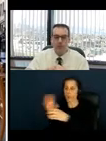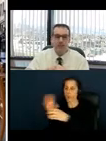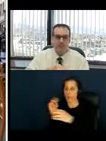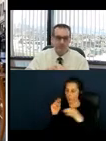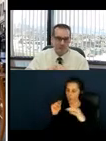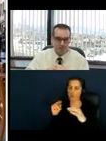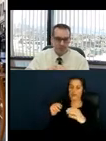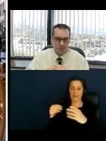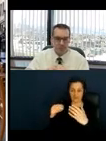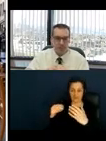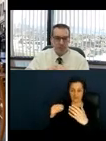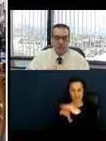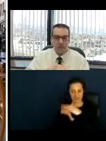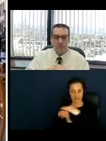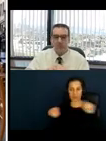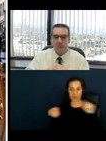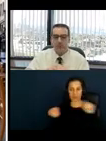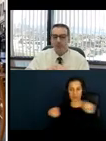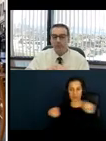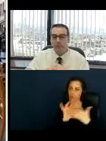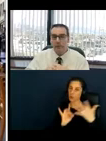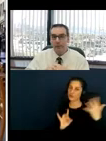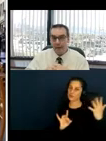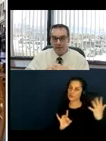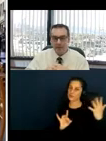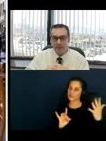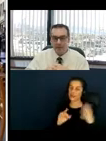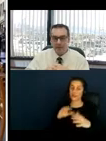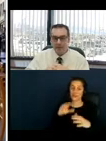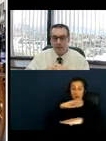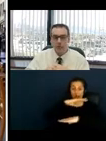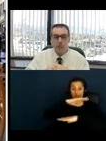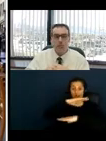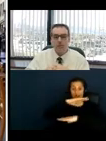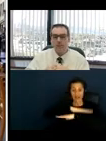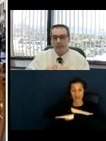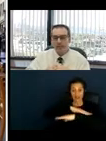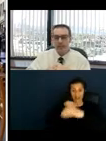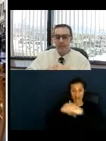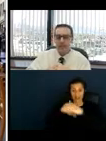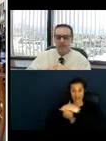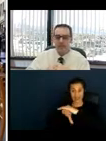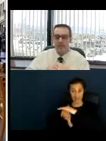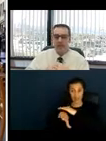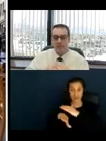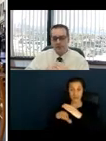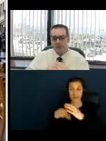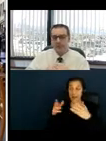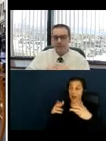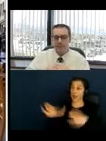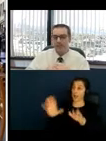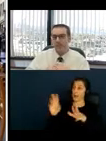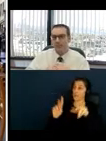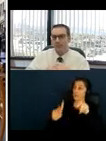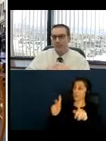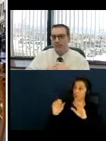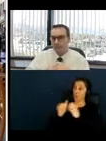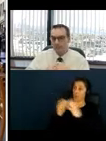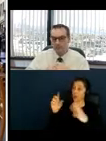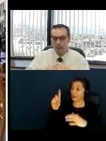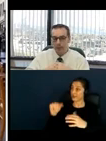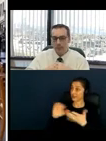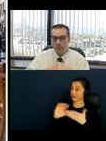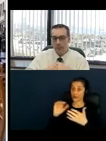ensure that the accessible tables are filled, you know, last to ensure people needing those elements have an opportunity to have accessible tables